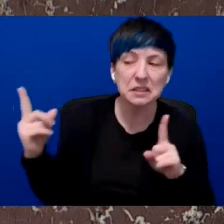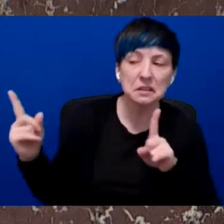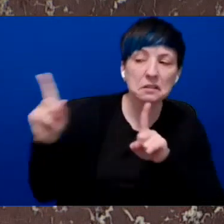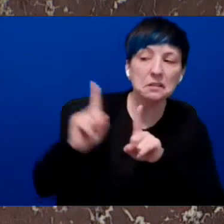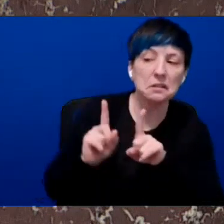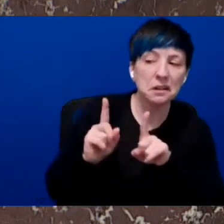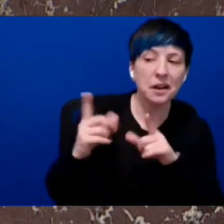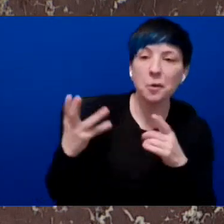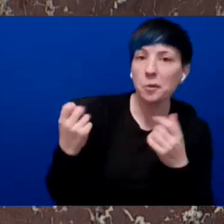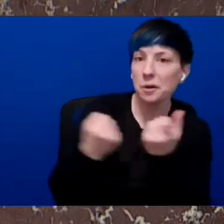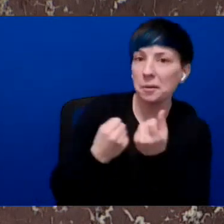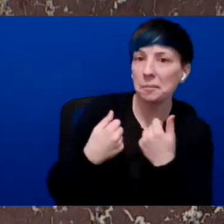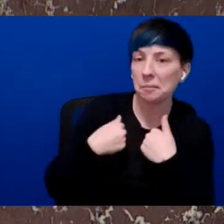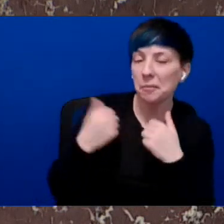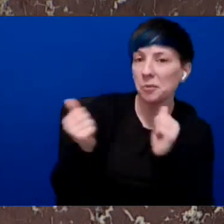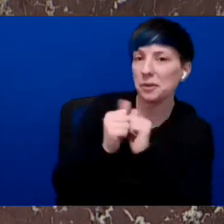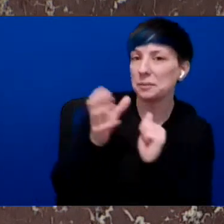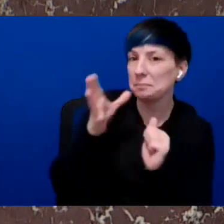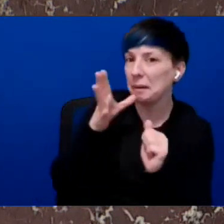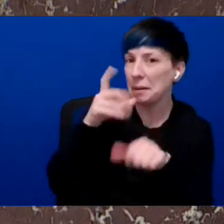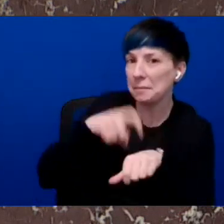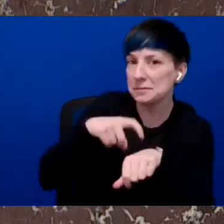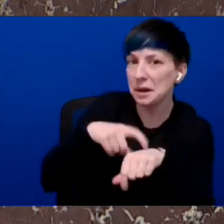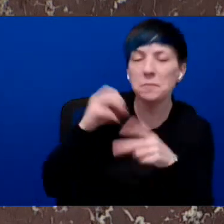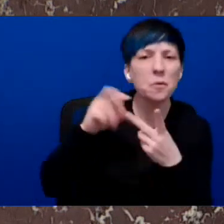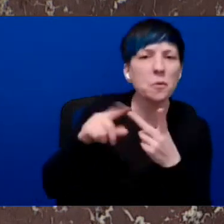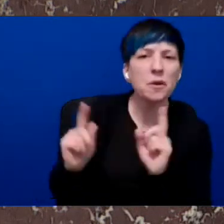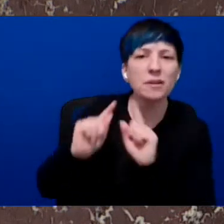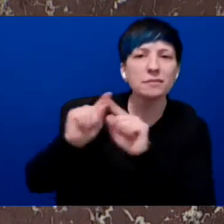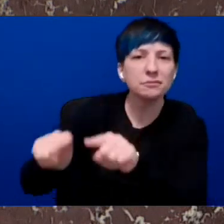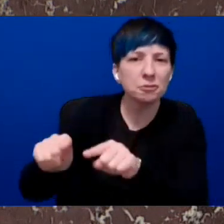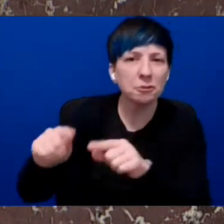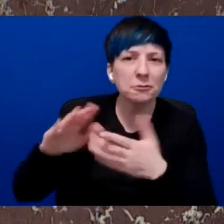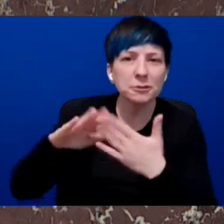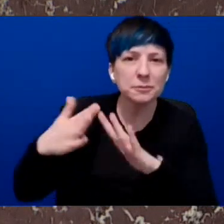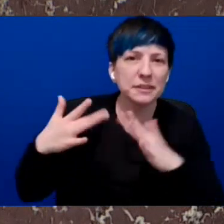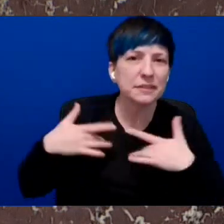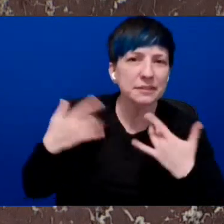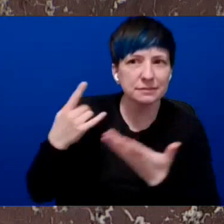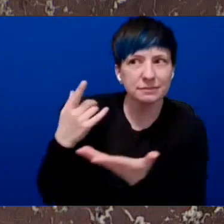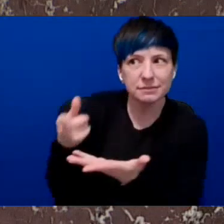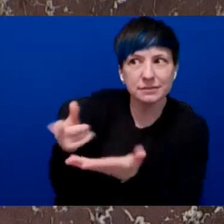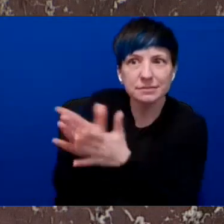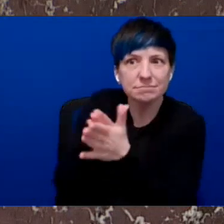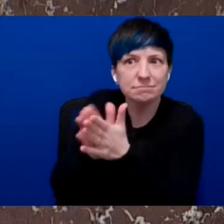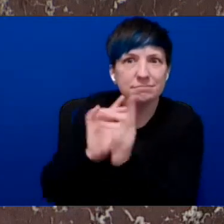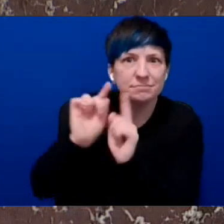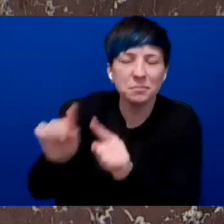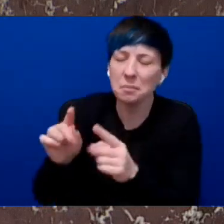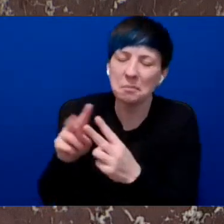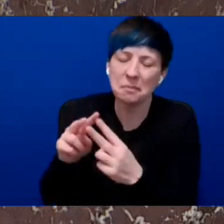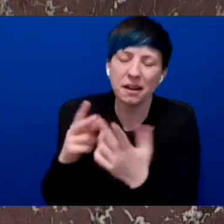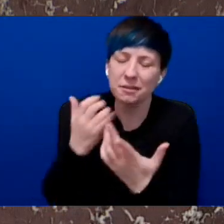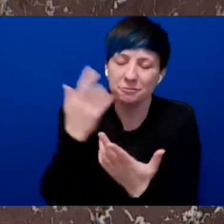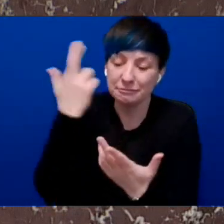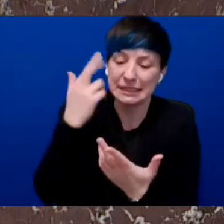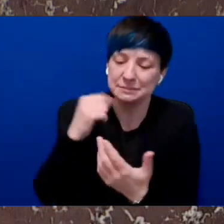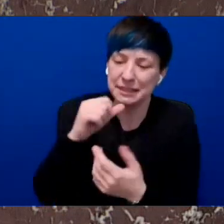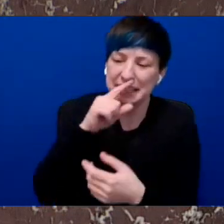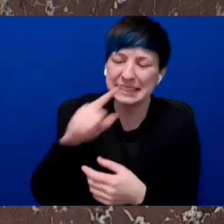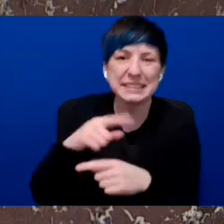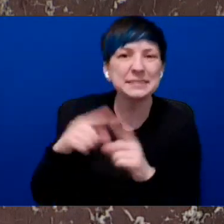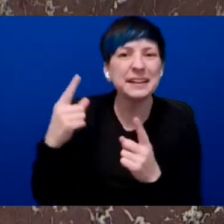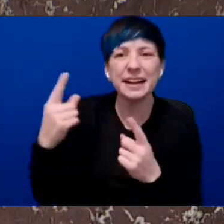events. He tells me he likes those community events and he asks the most brilliant questions after we leave event. So would the house please join me to